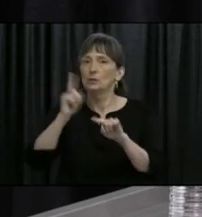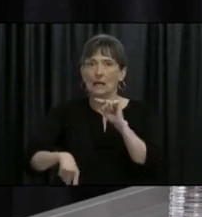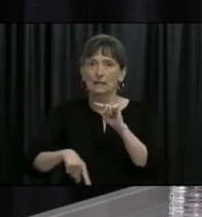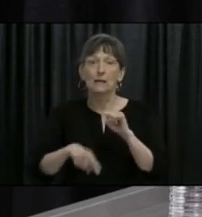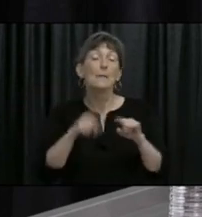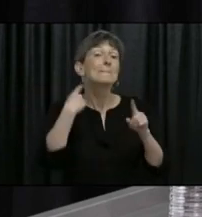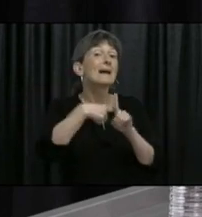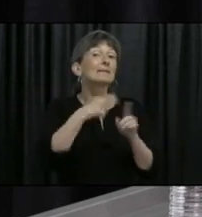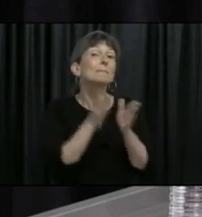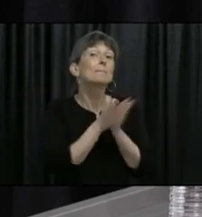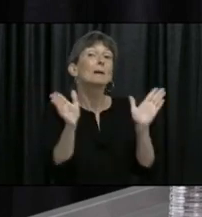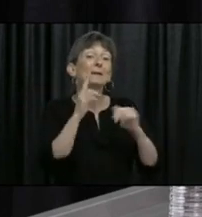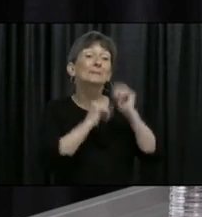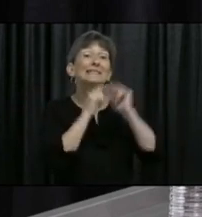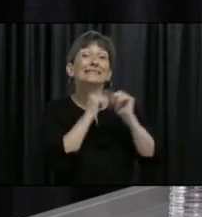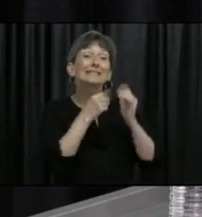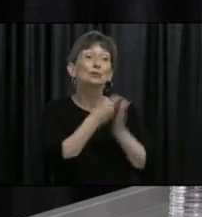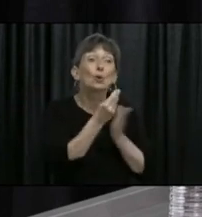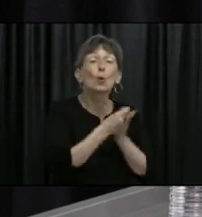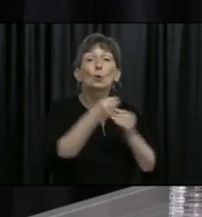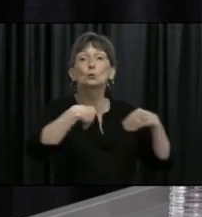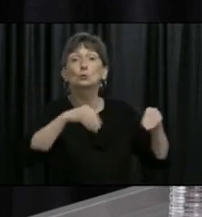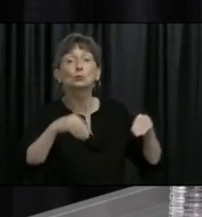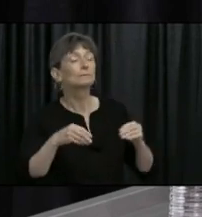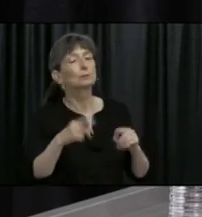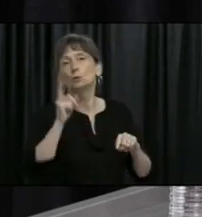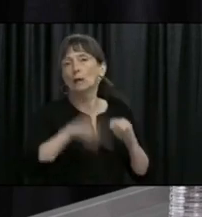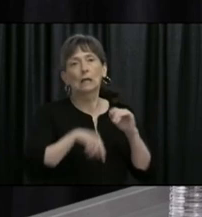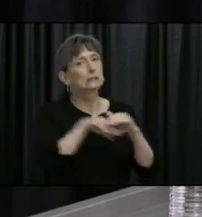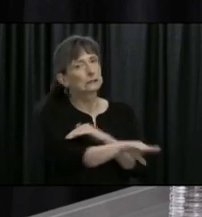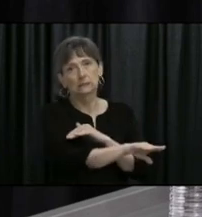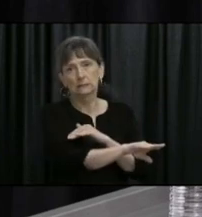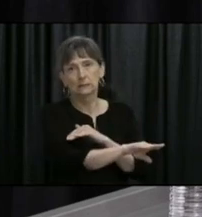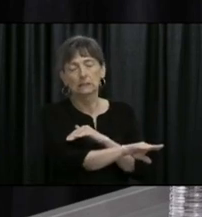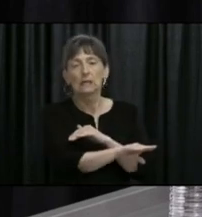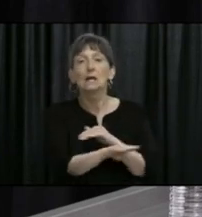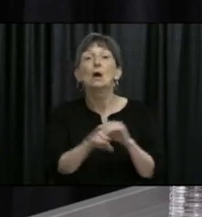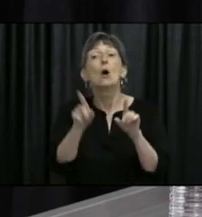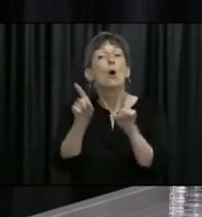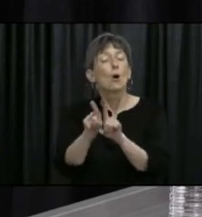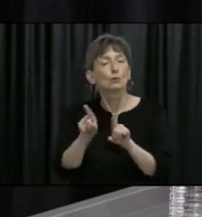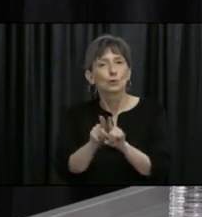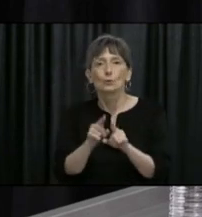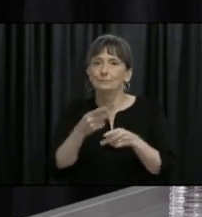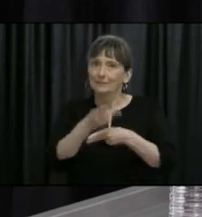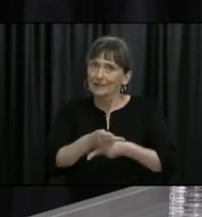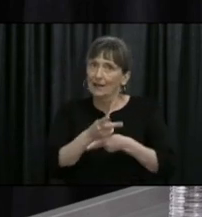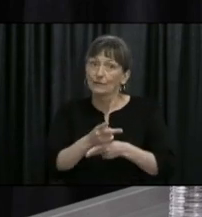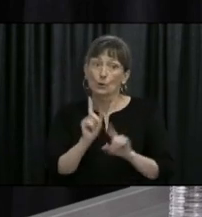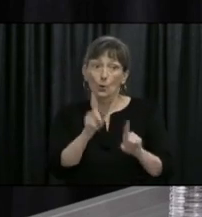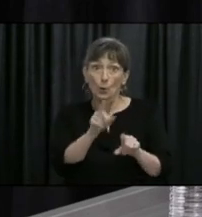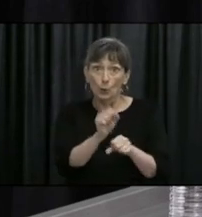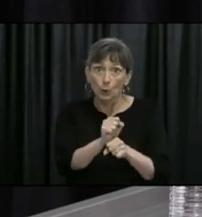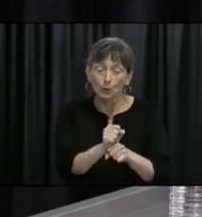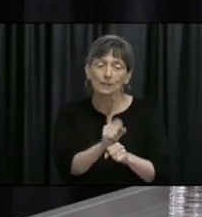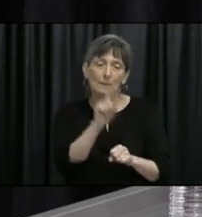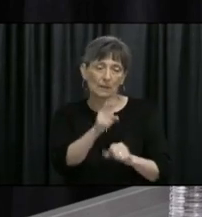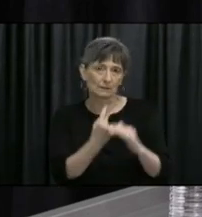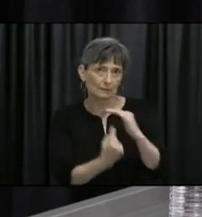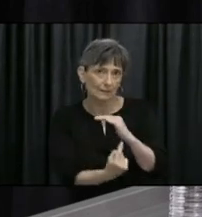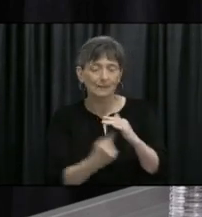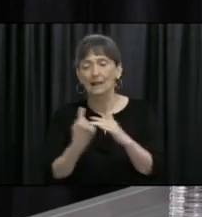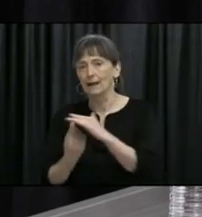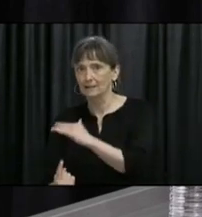workers are effectively always on self-isolation as they do so at work and once they return to the province.